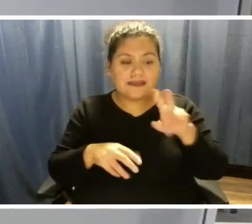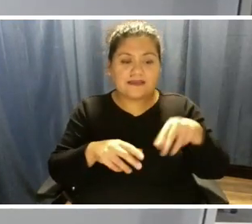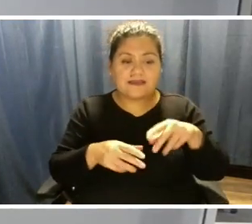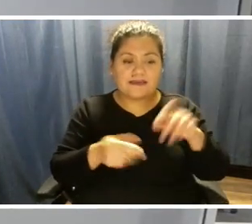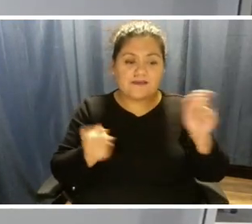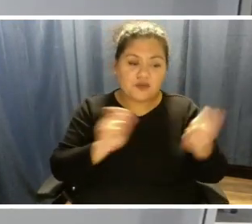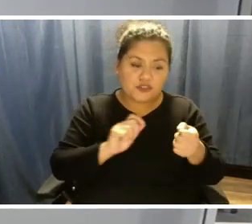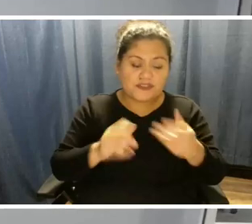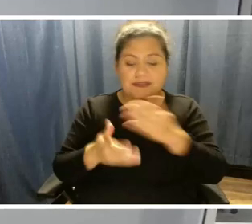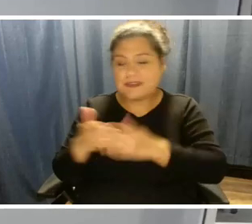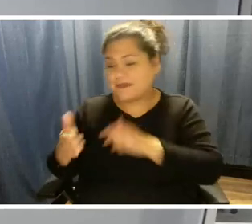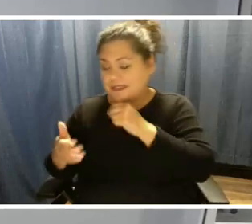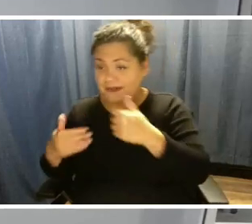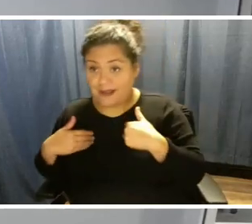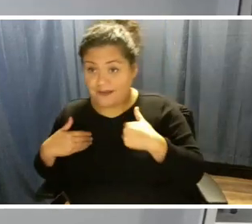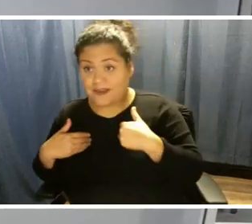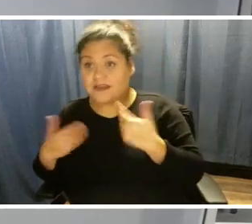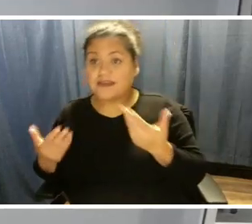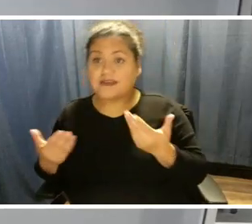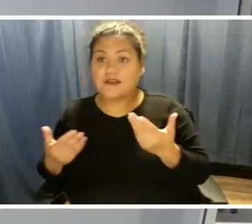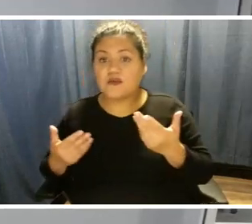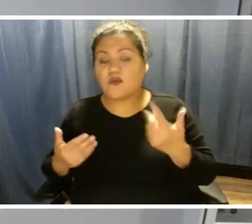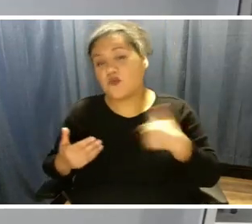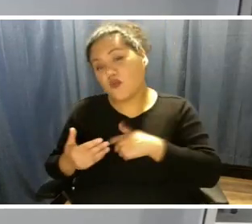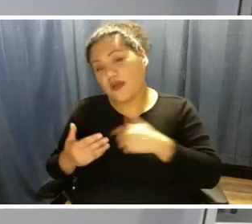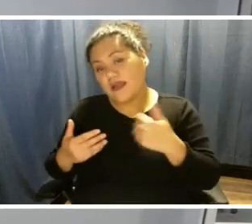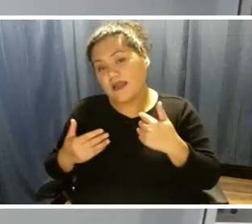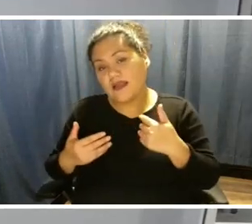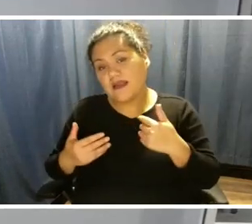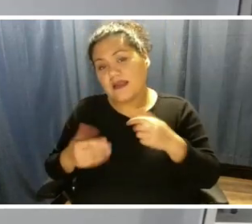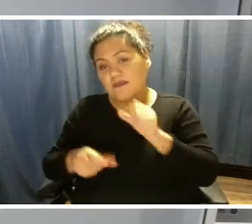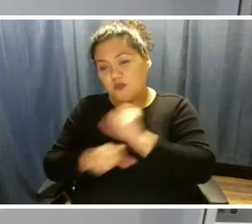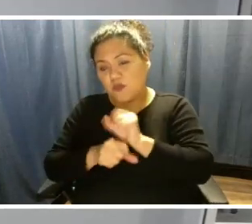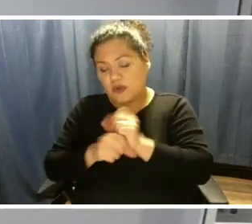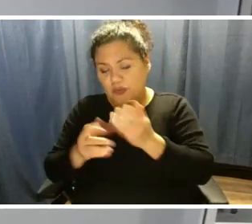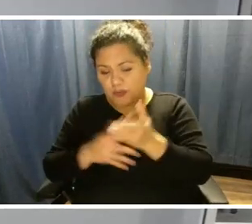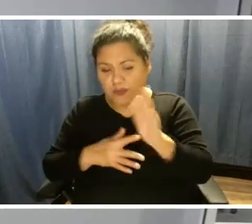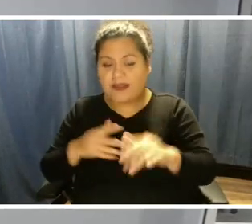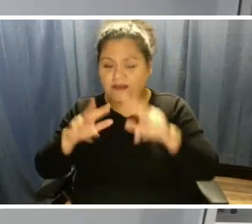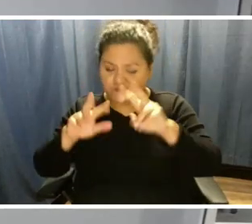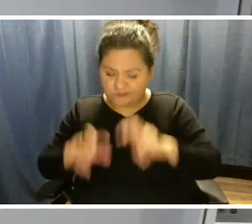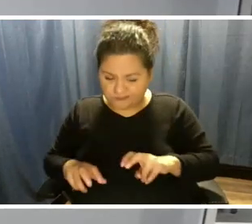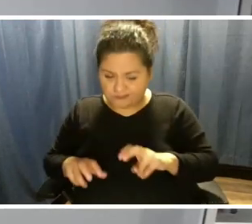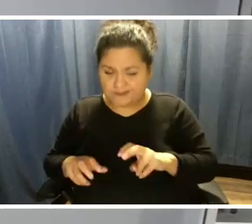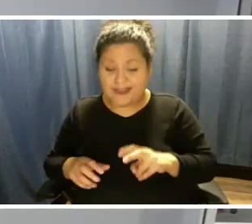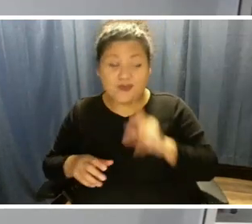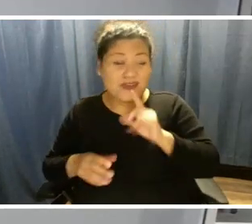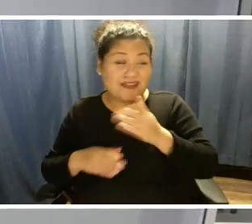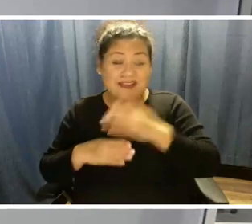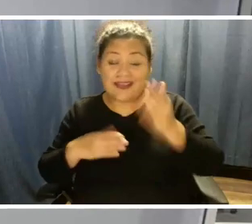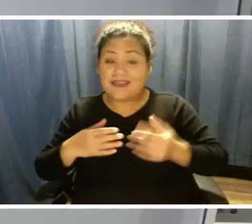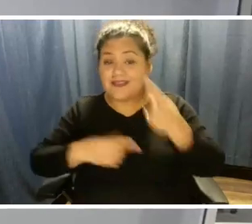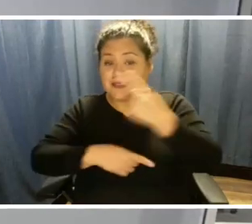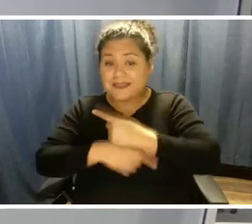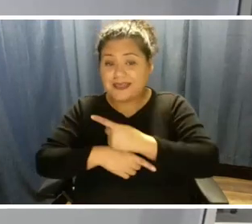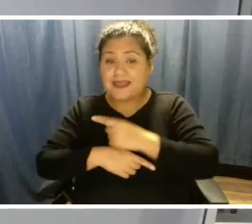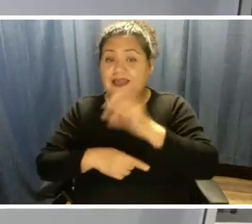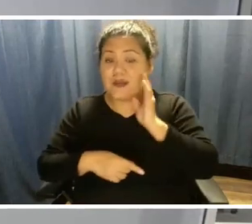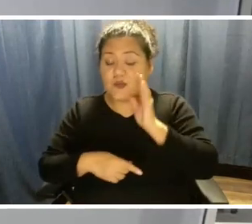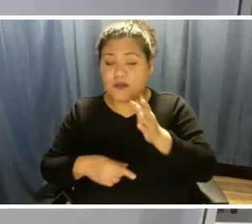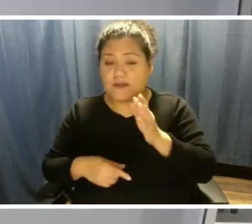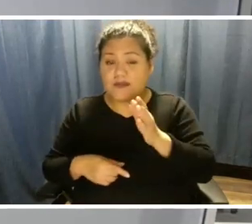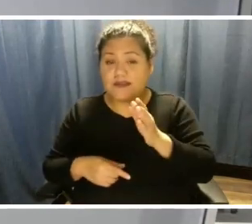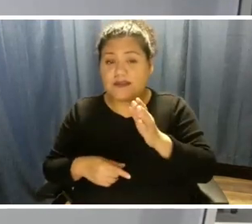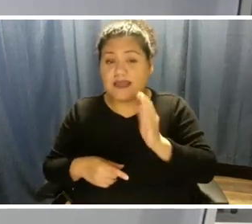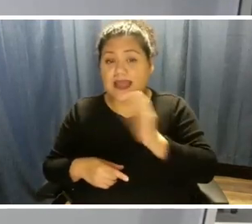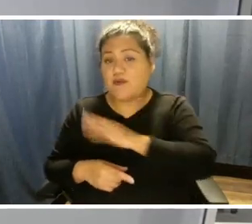And so we have worked through that analysis. At the end of the day, it'll ultimately be our